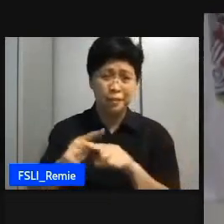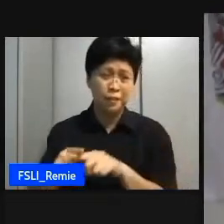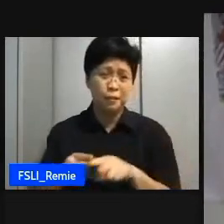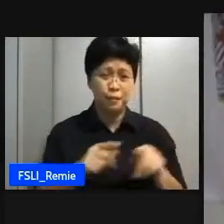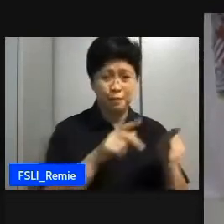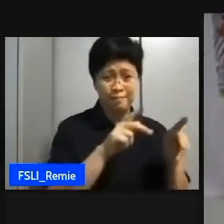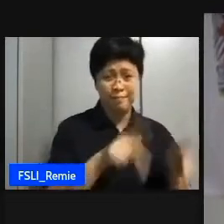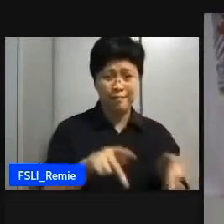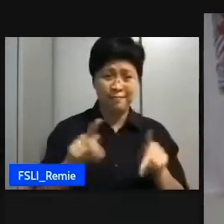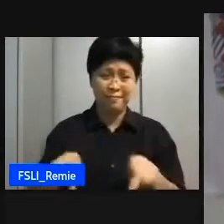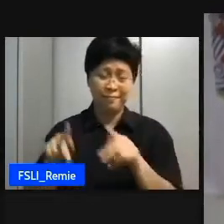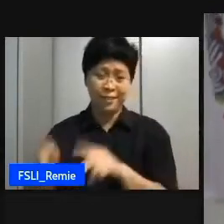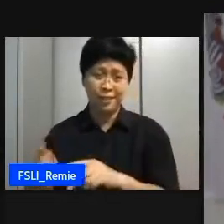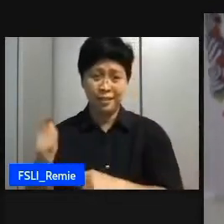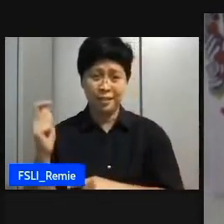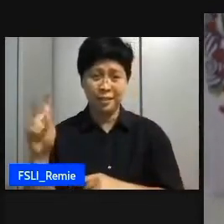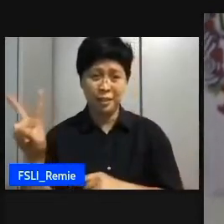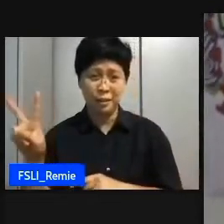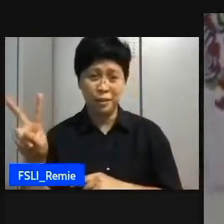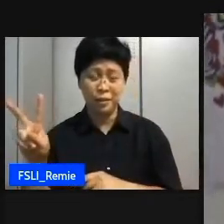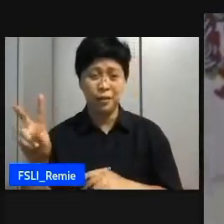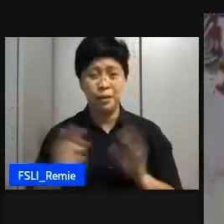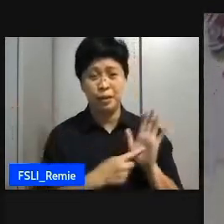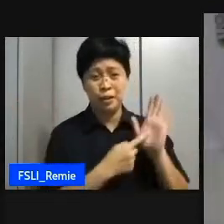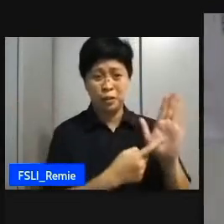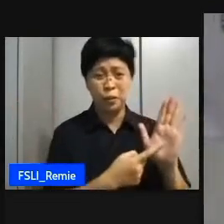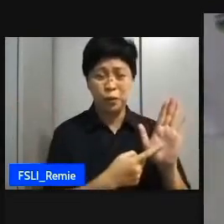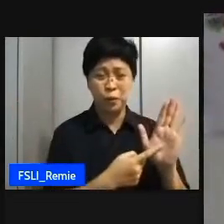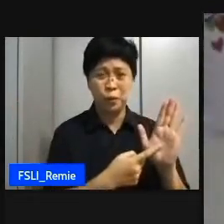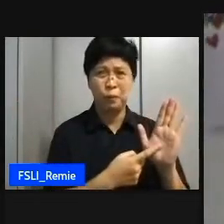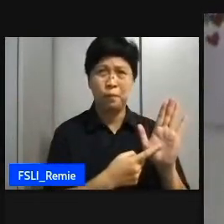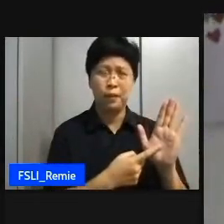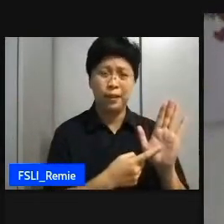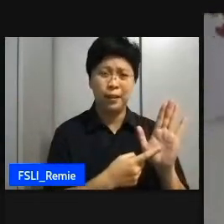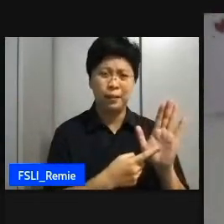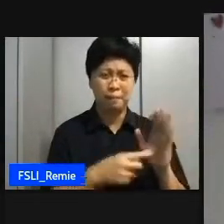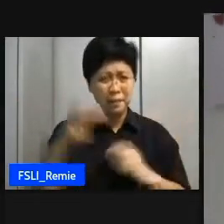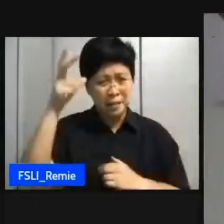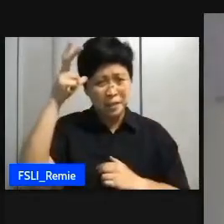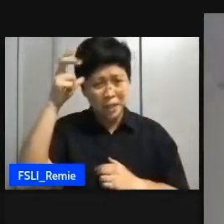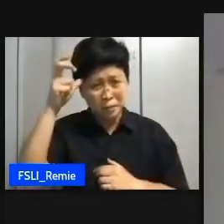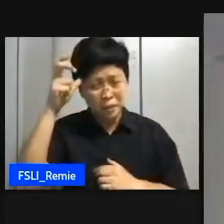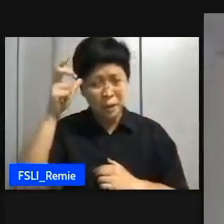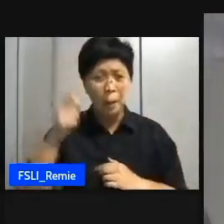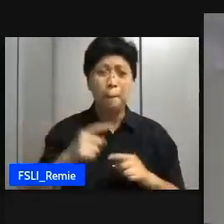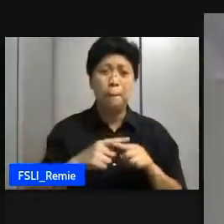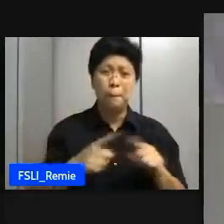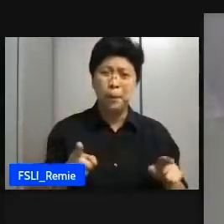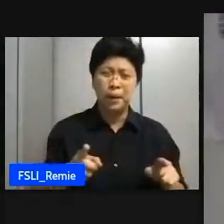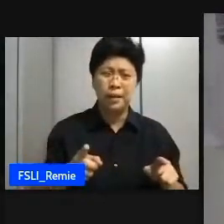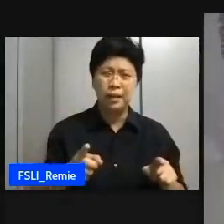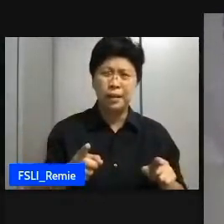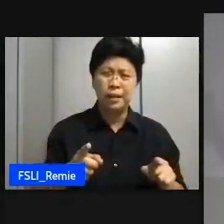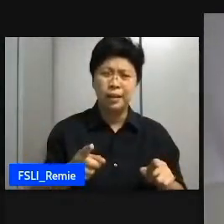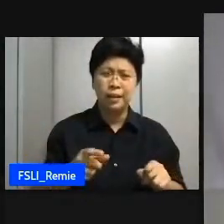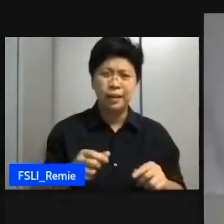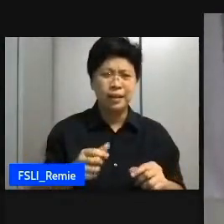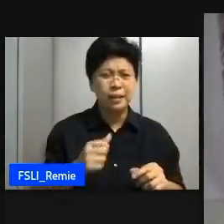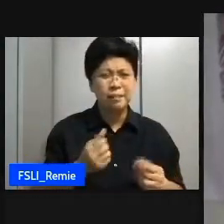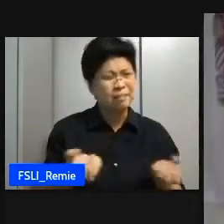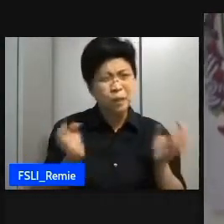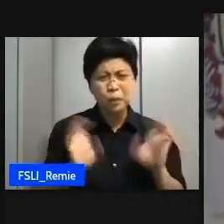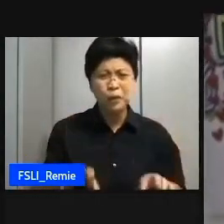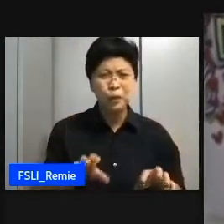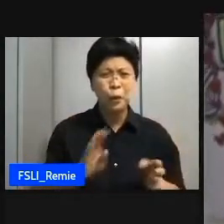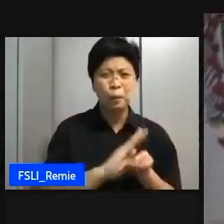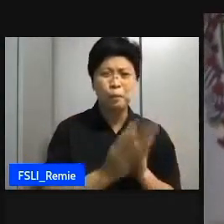actual i didn't mean to be evil like them i meant like a like a i just meant like mavo the the dad of brock